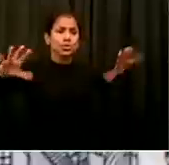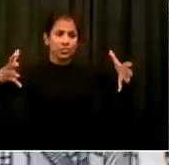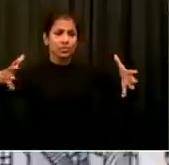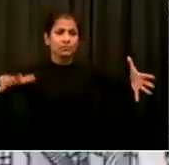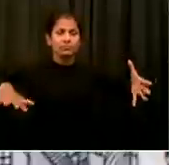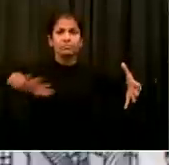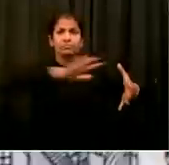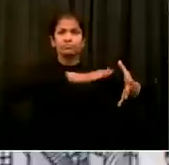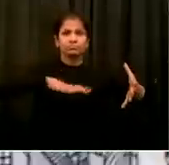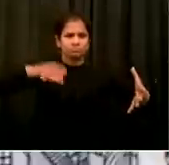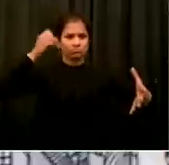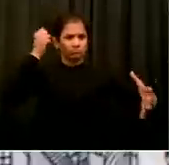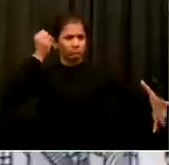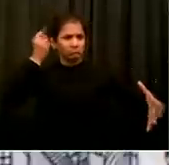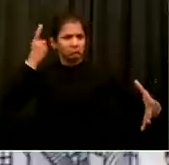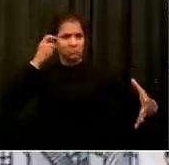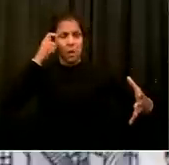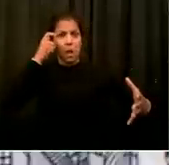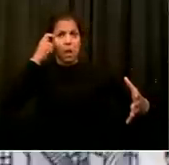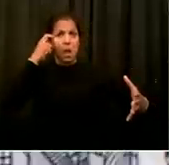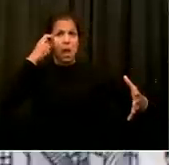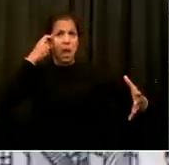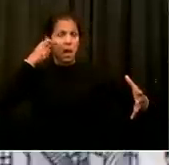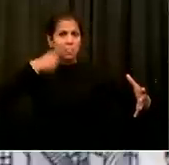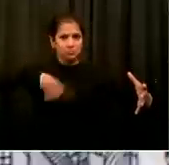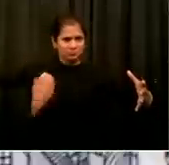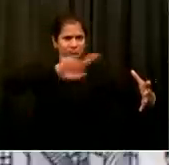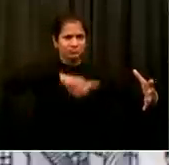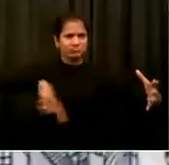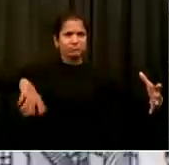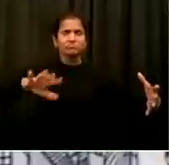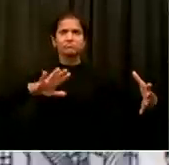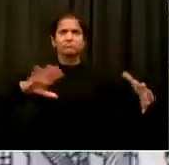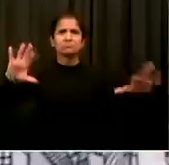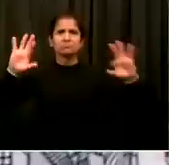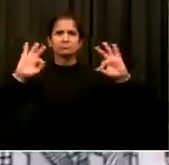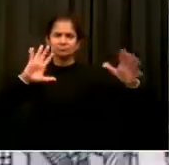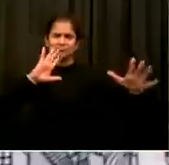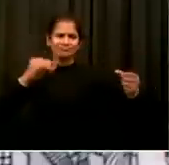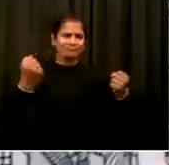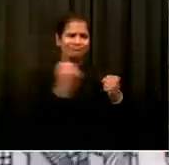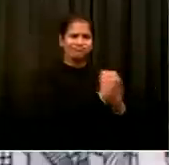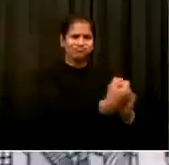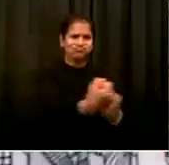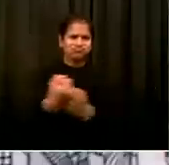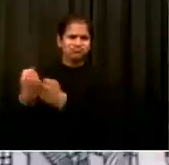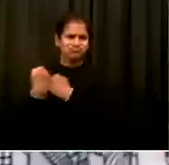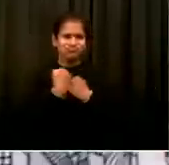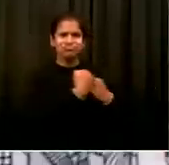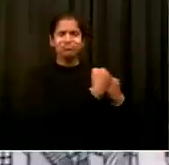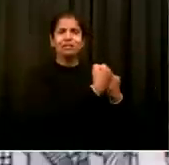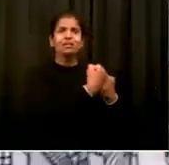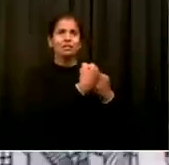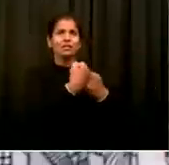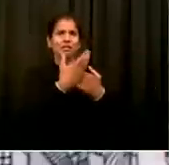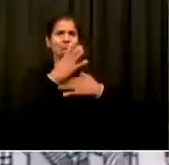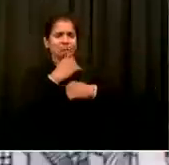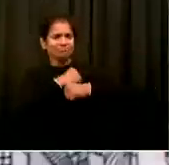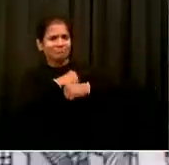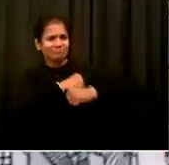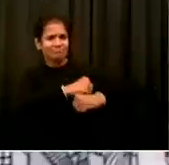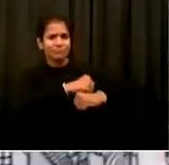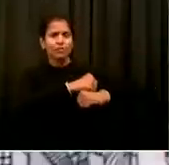And we have to protect our young people. We have to be there for them. This is something our First Lady has focused on with an extraordinary